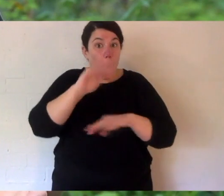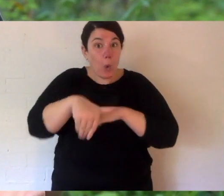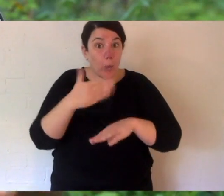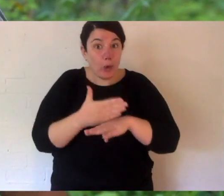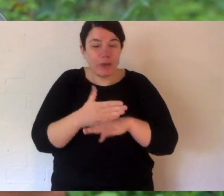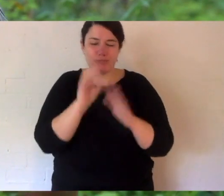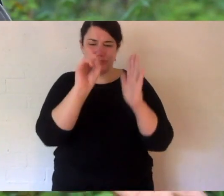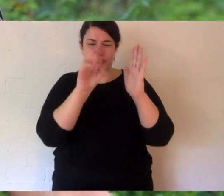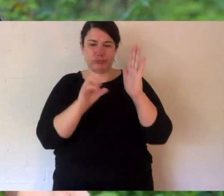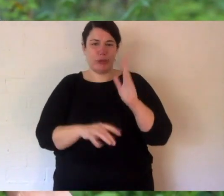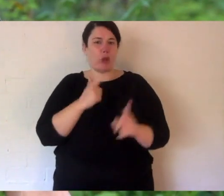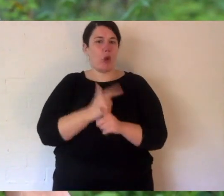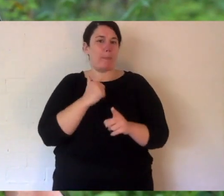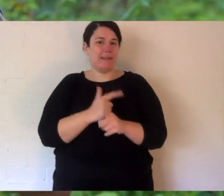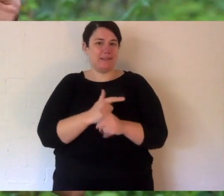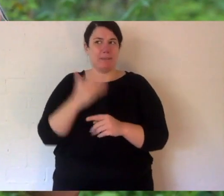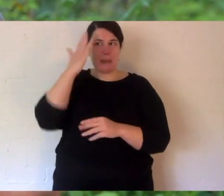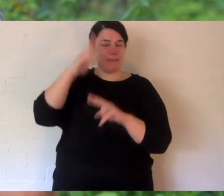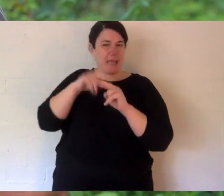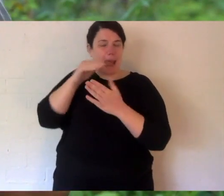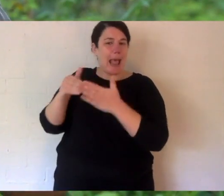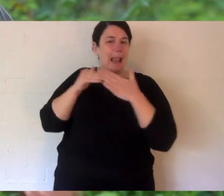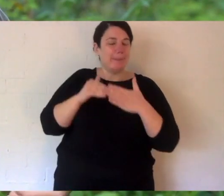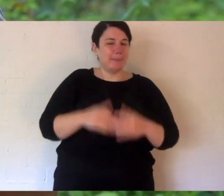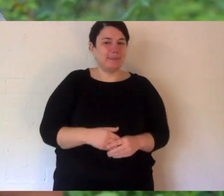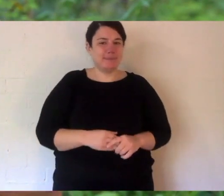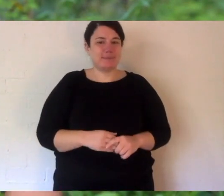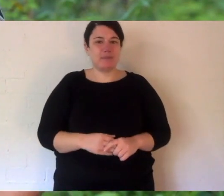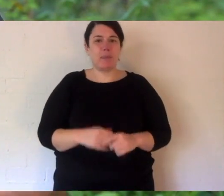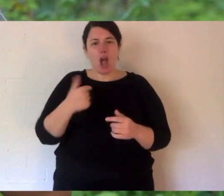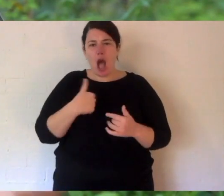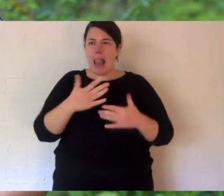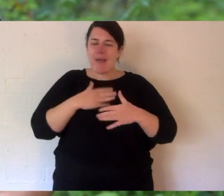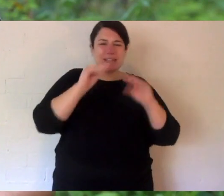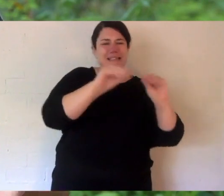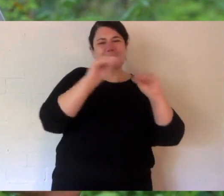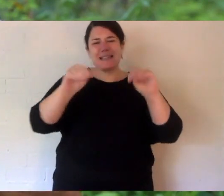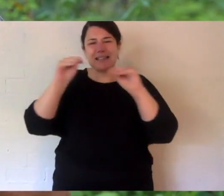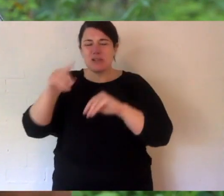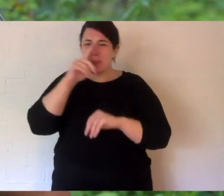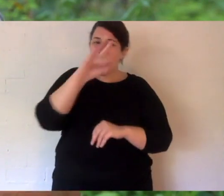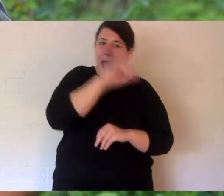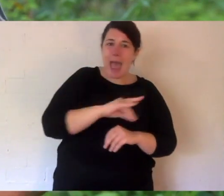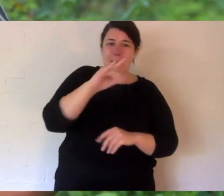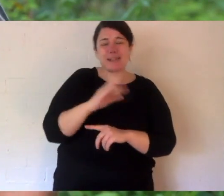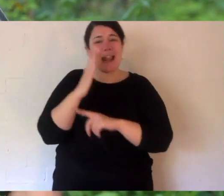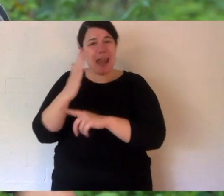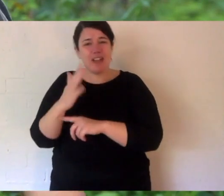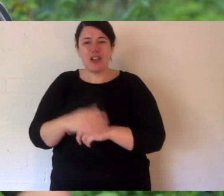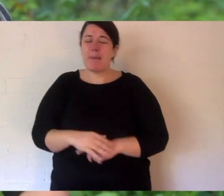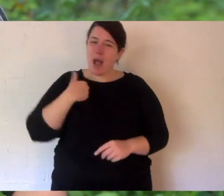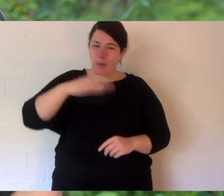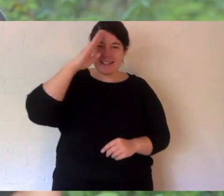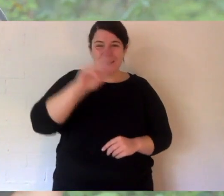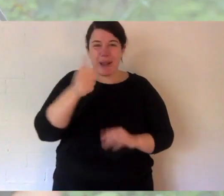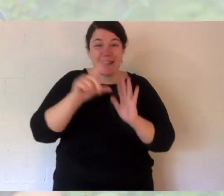your homework, just put it into the comments. This is what I do, connecting people with nature and that can't stop. I'll see you